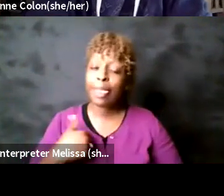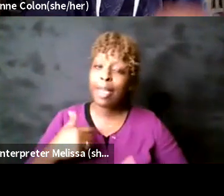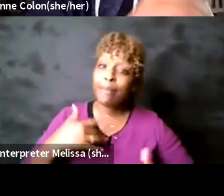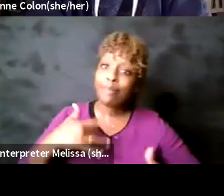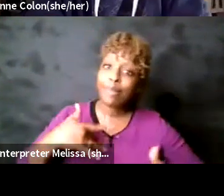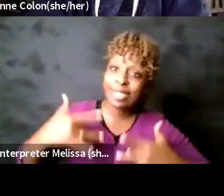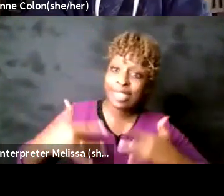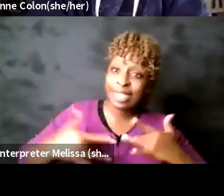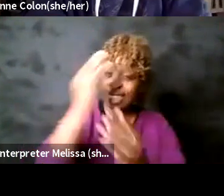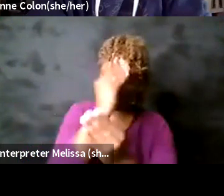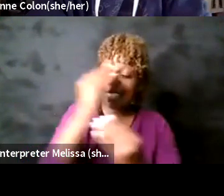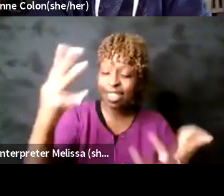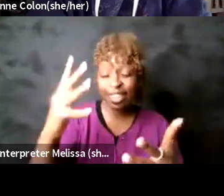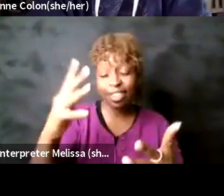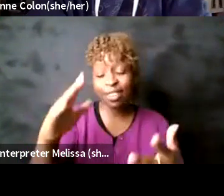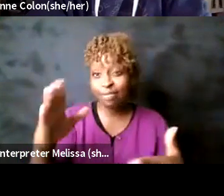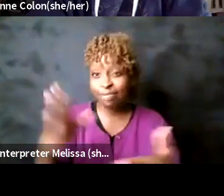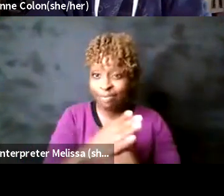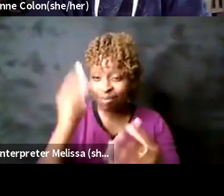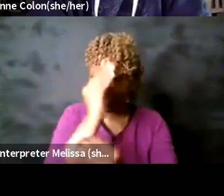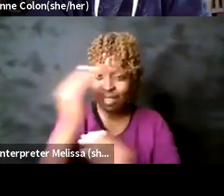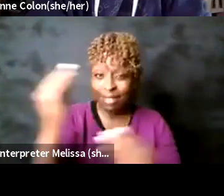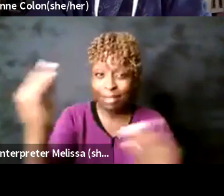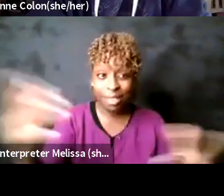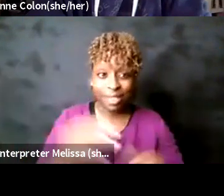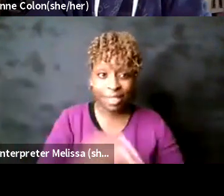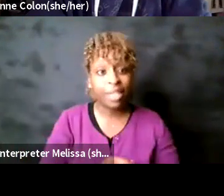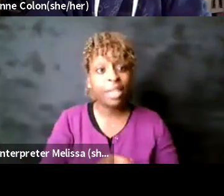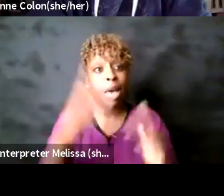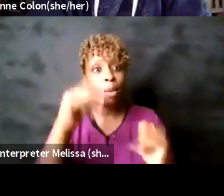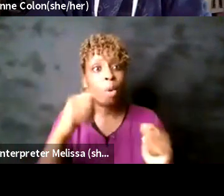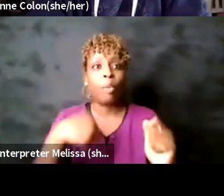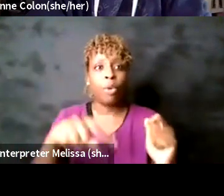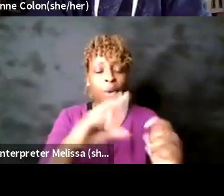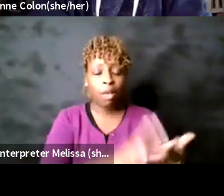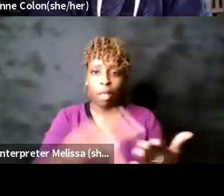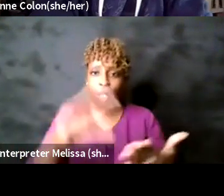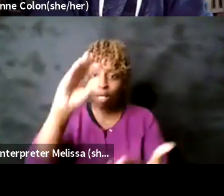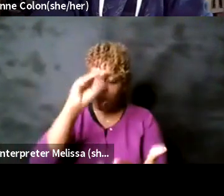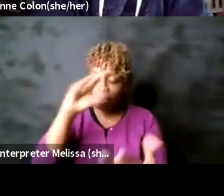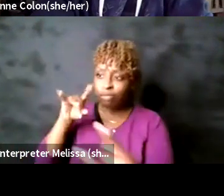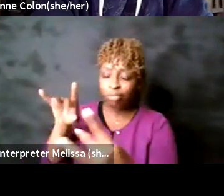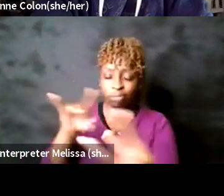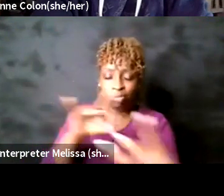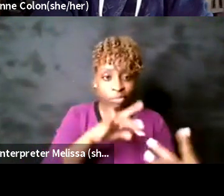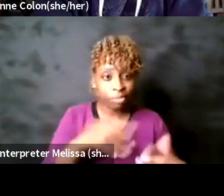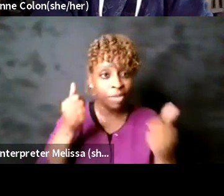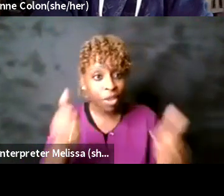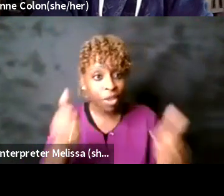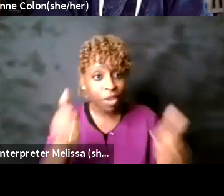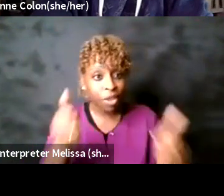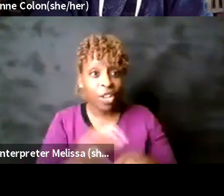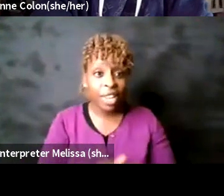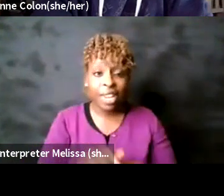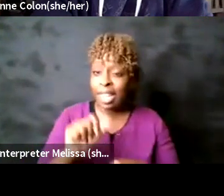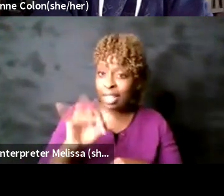guinea pigs but we're all going to be doing this in a year's time so i hope we learn from each other um share you know emergency resources that don't have